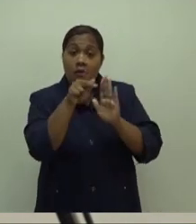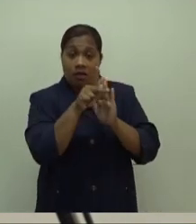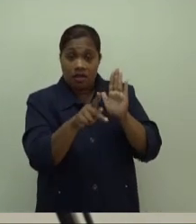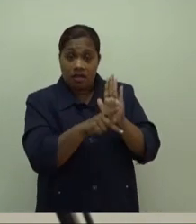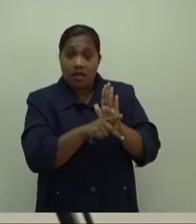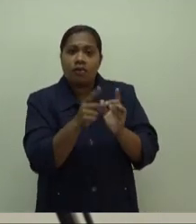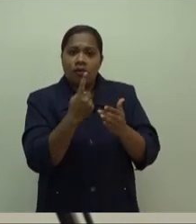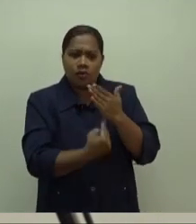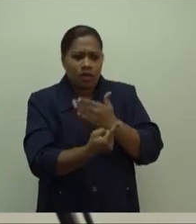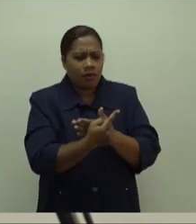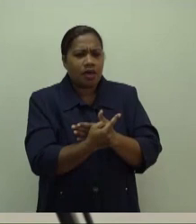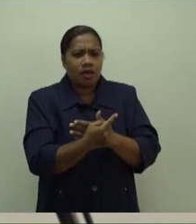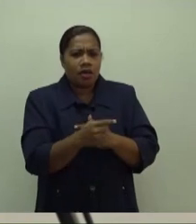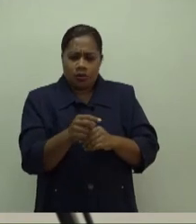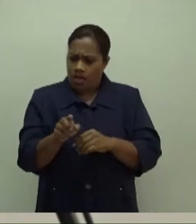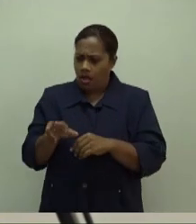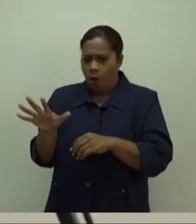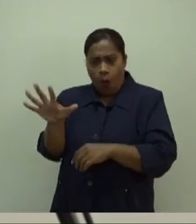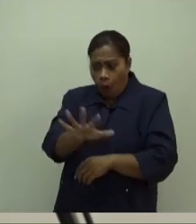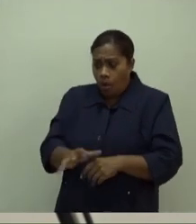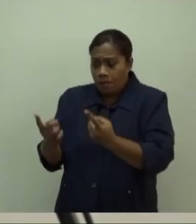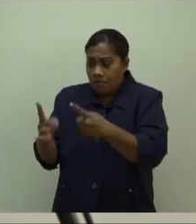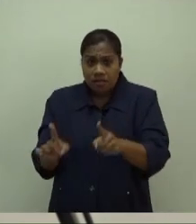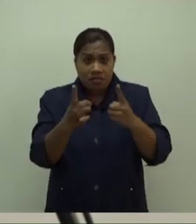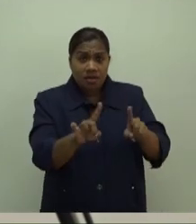all these deaths as COVID-19 deaths.